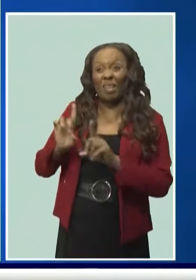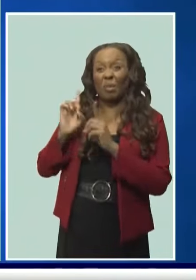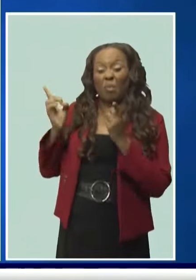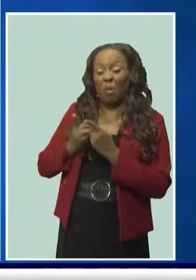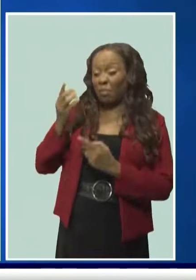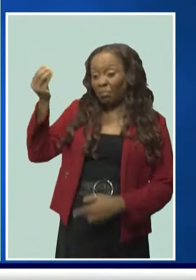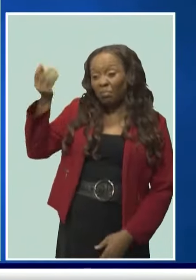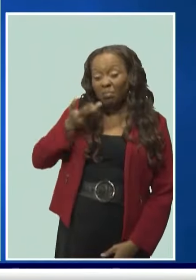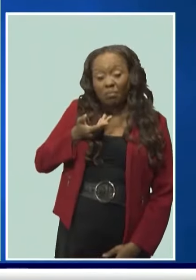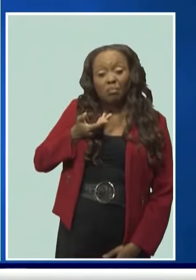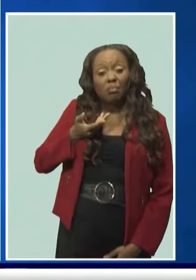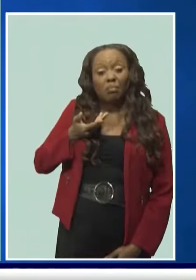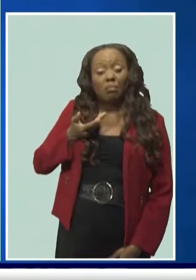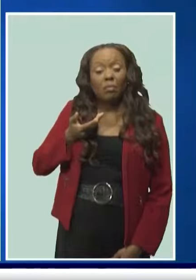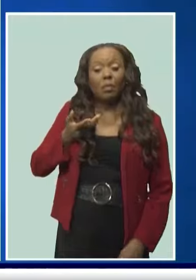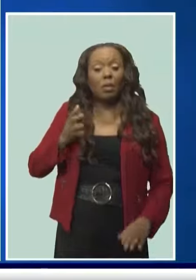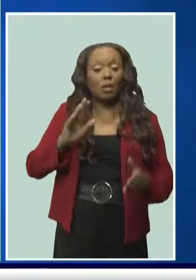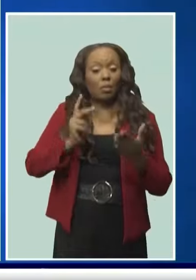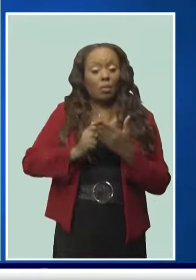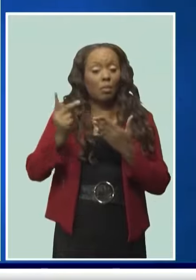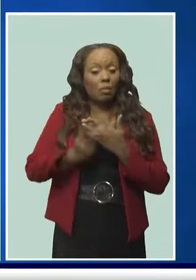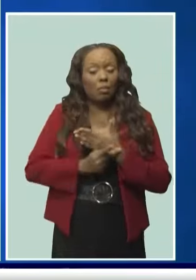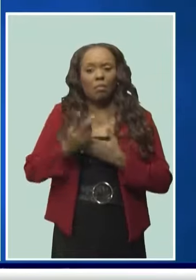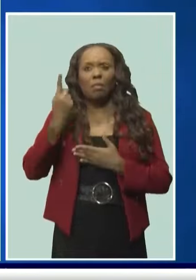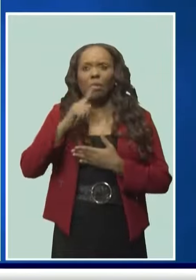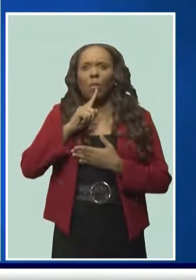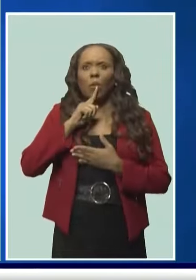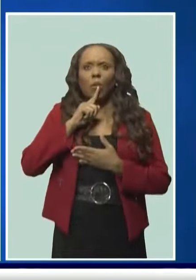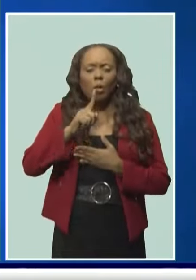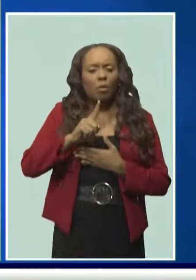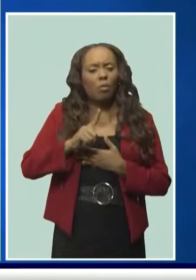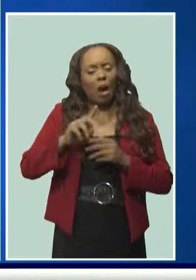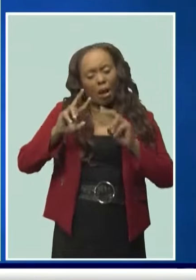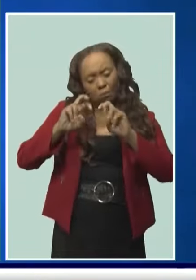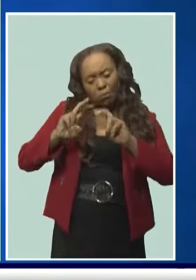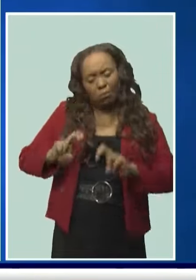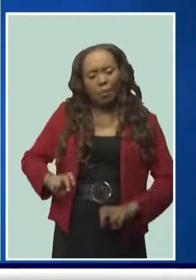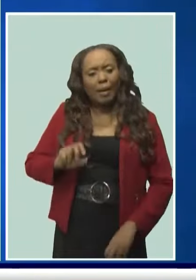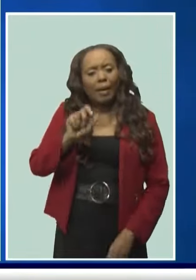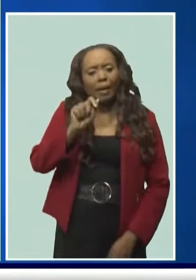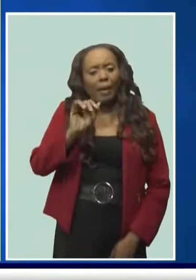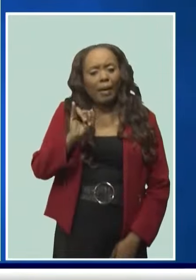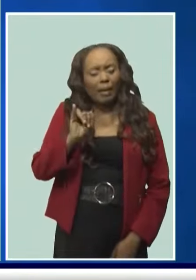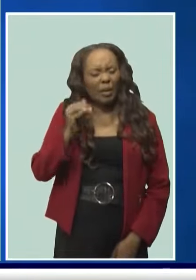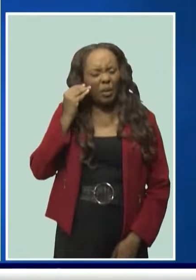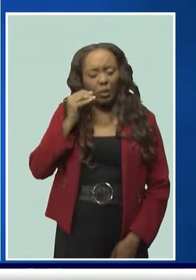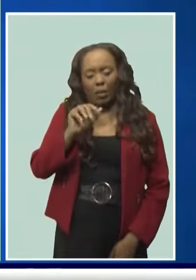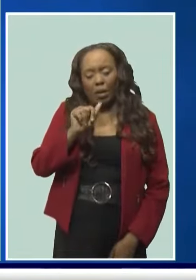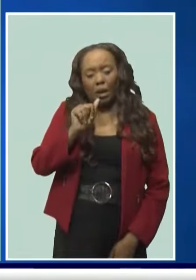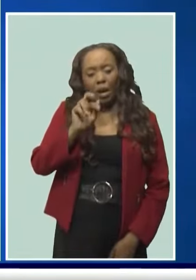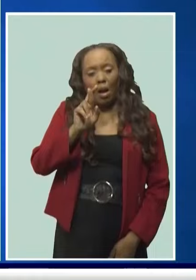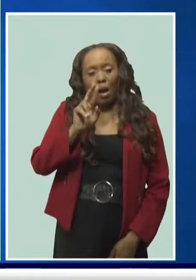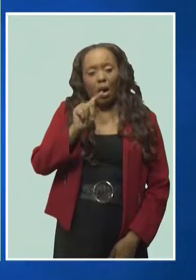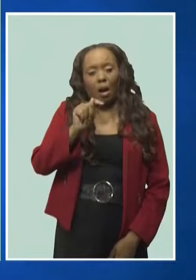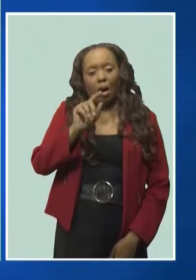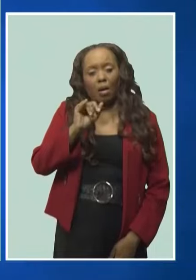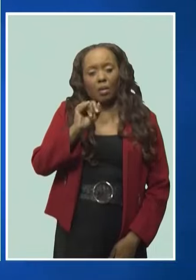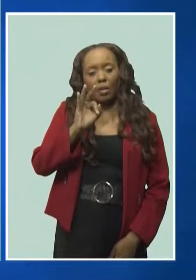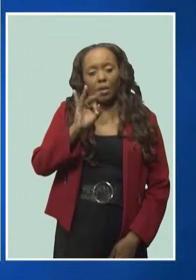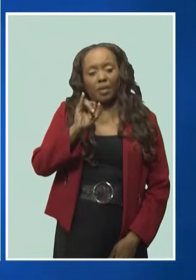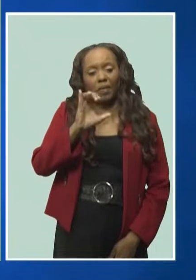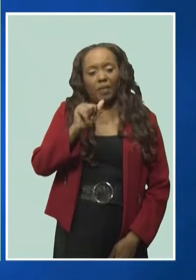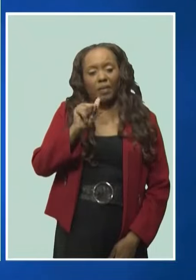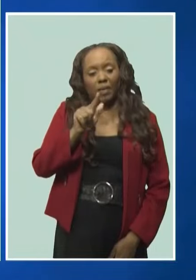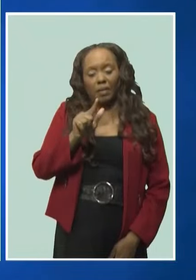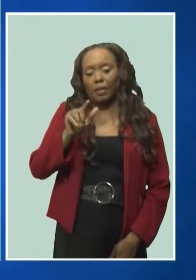the Business Report the outreach program was not only to look at artificial intelligence but also to reinforce consumer rights. She